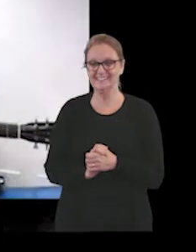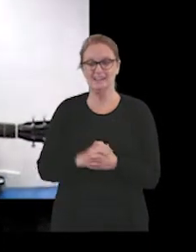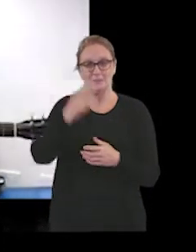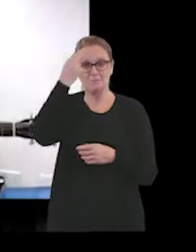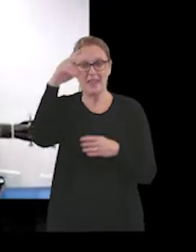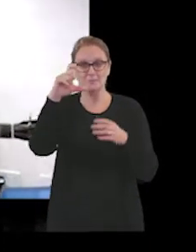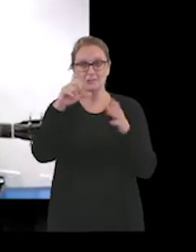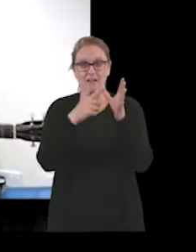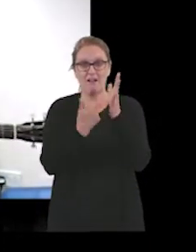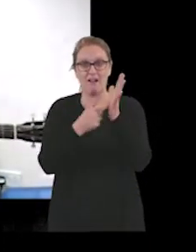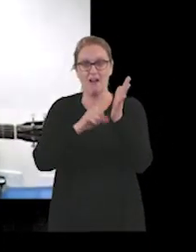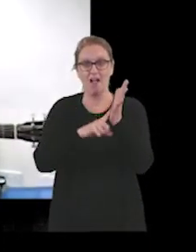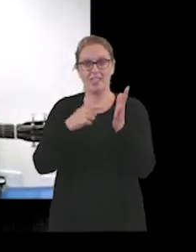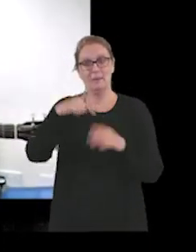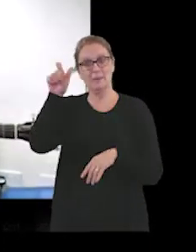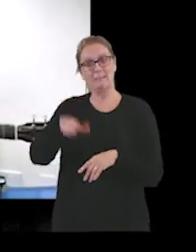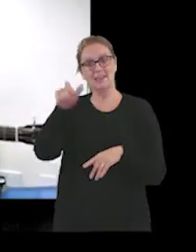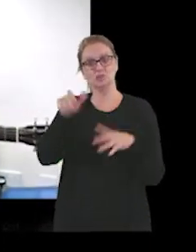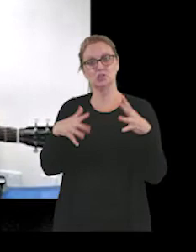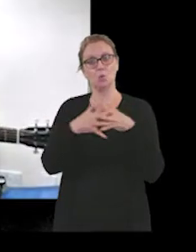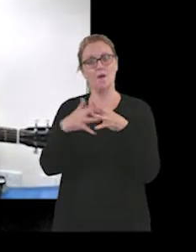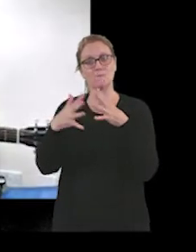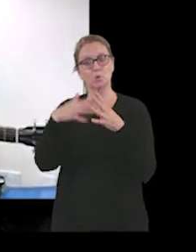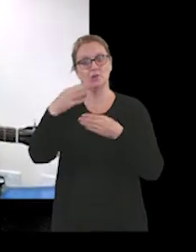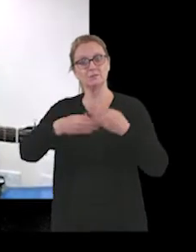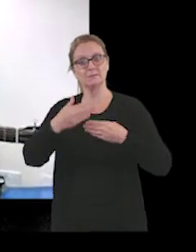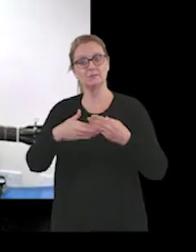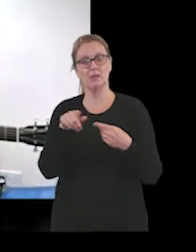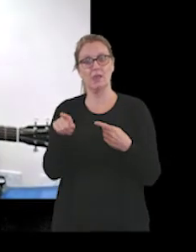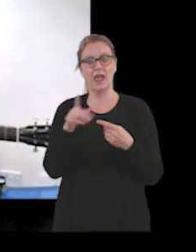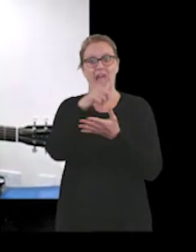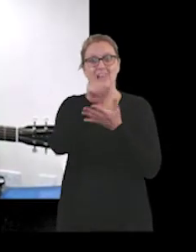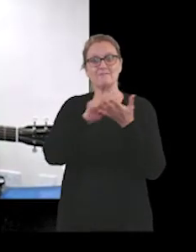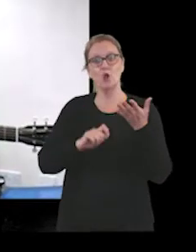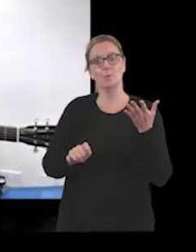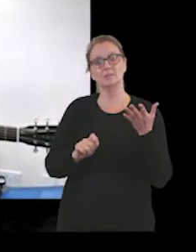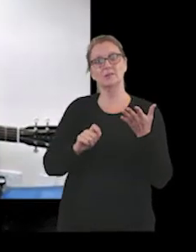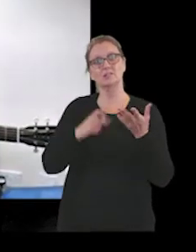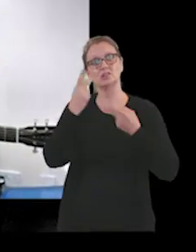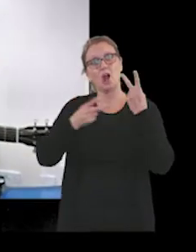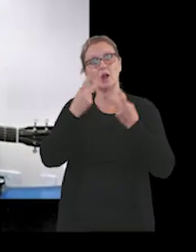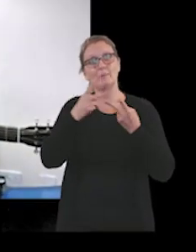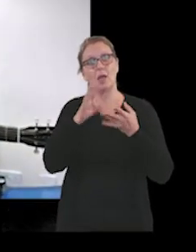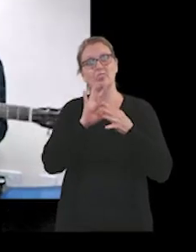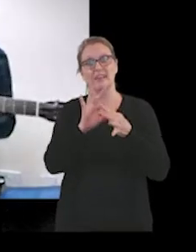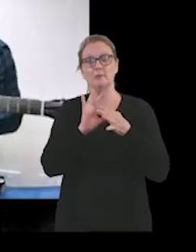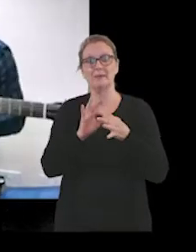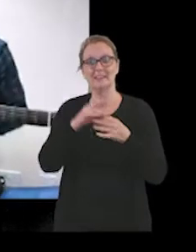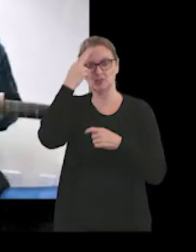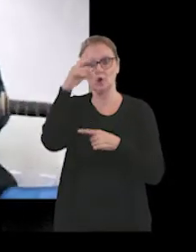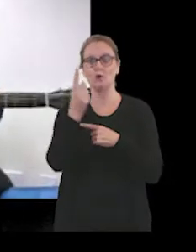My name's Carl. I'm a patient at Woffwood. I've wrote a song about therapy. It's called Candle. at Woffwood.